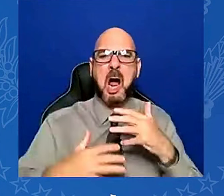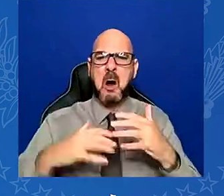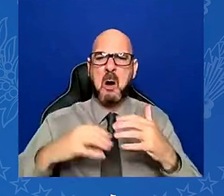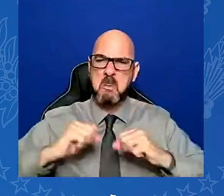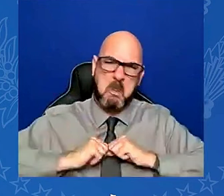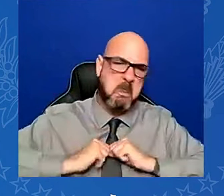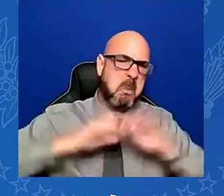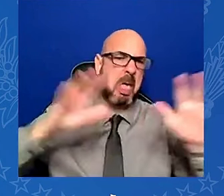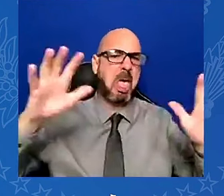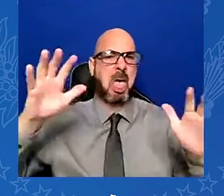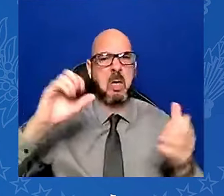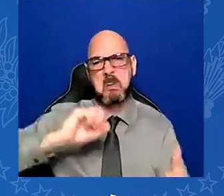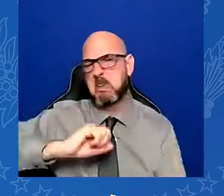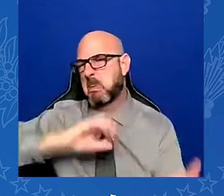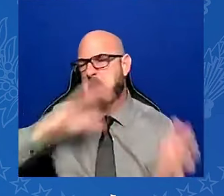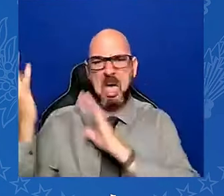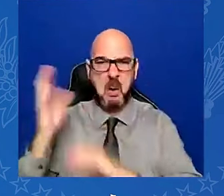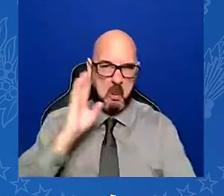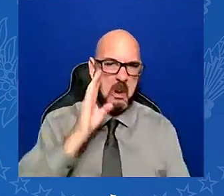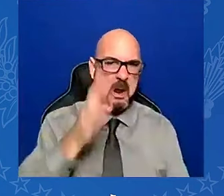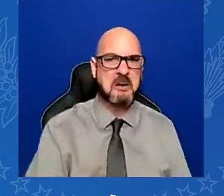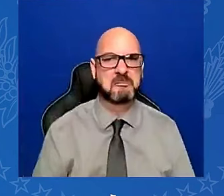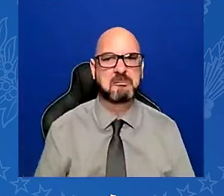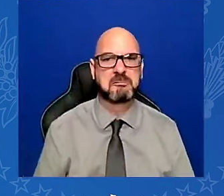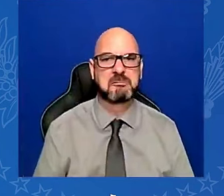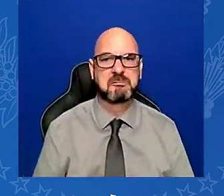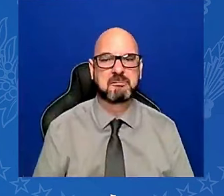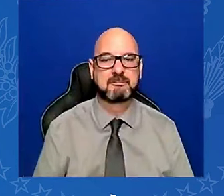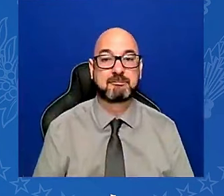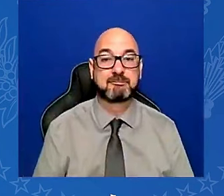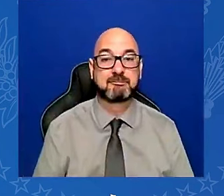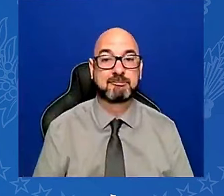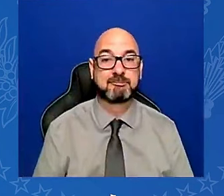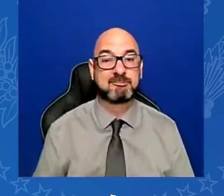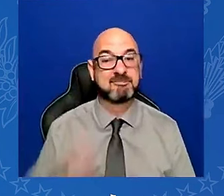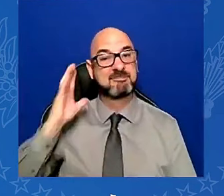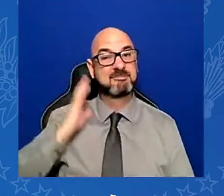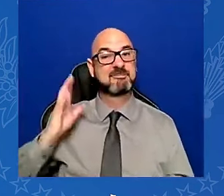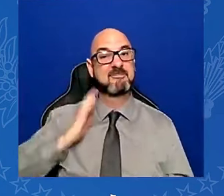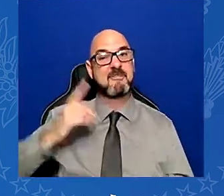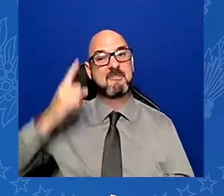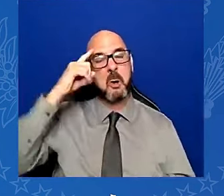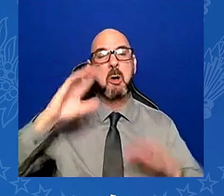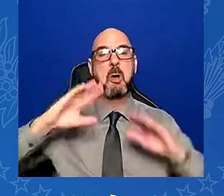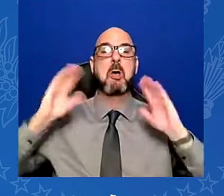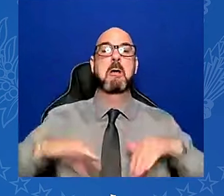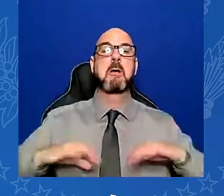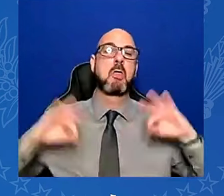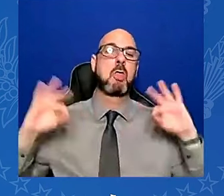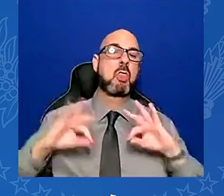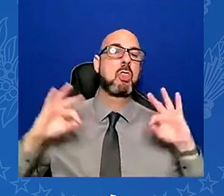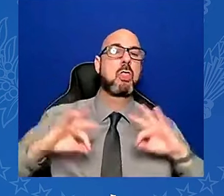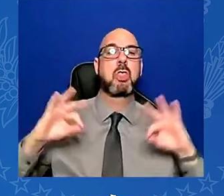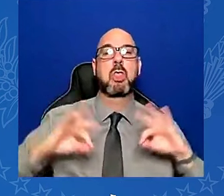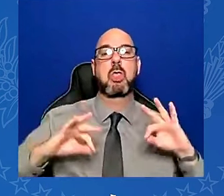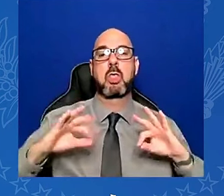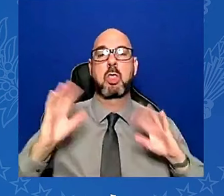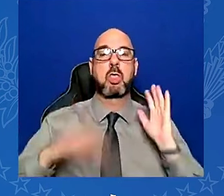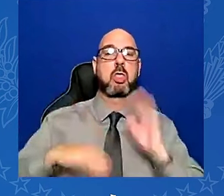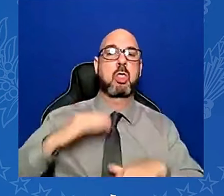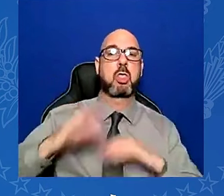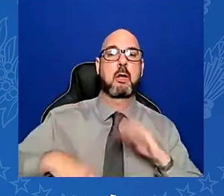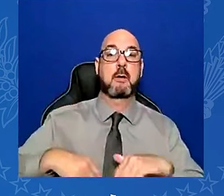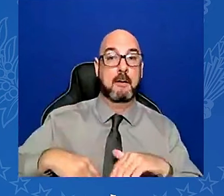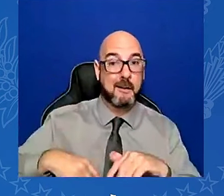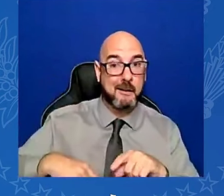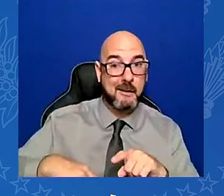But no longer, not after January 6th. I'm sincerely not asking of you to take sides, but